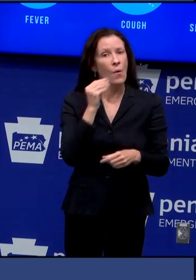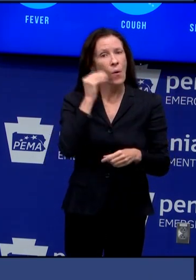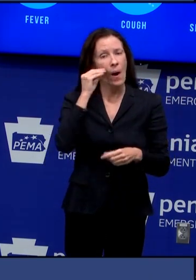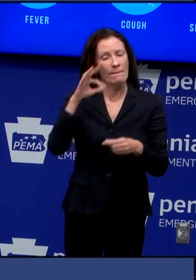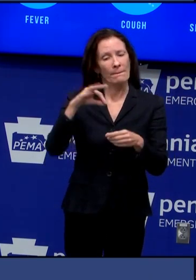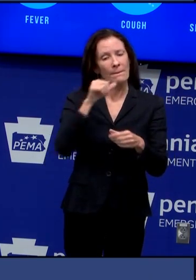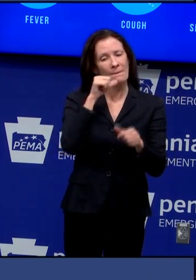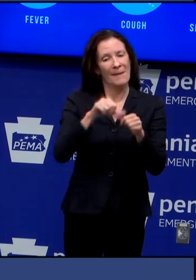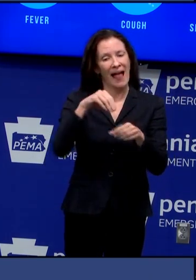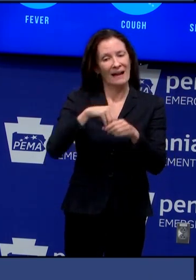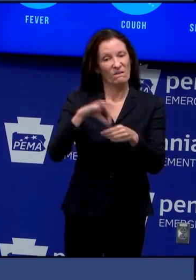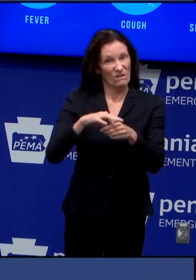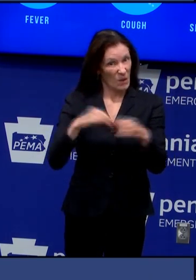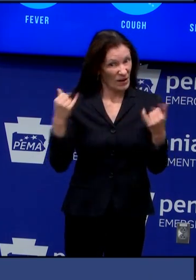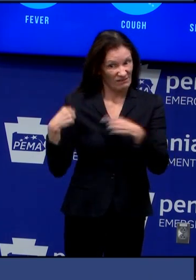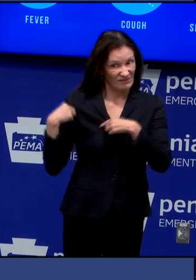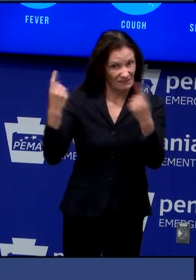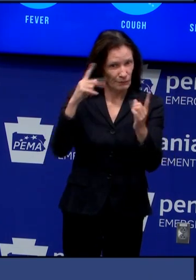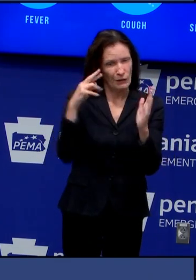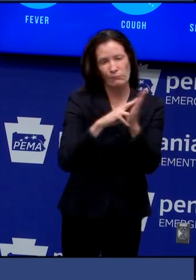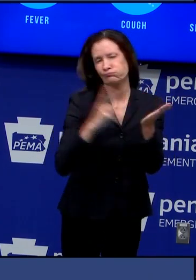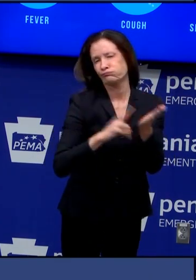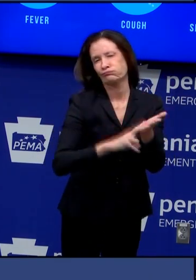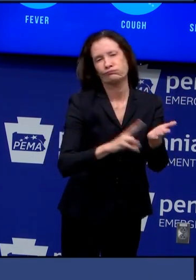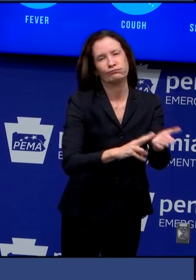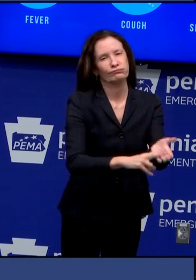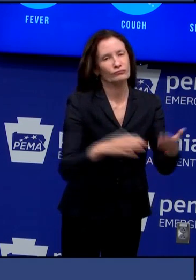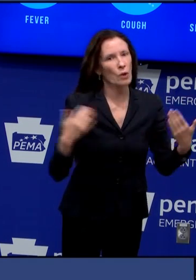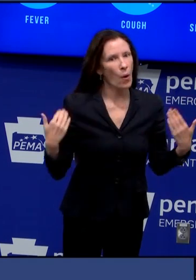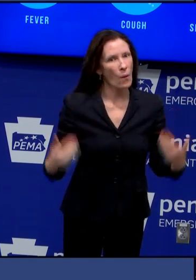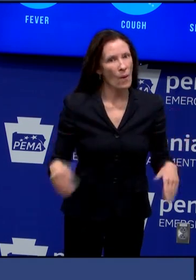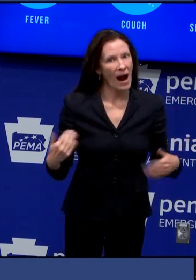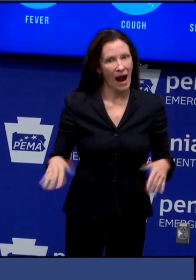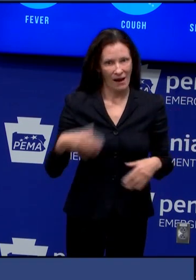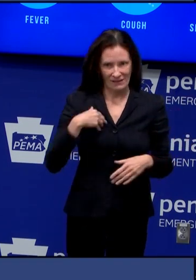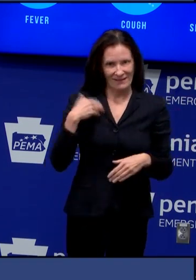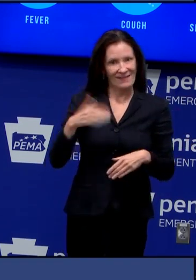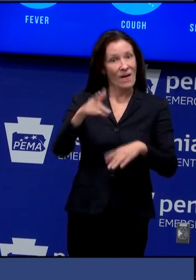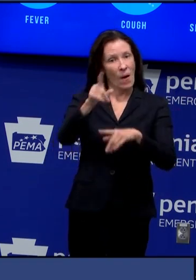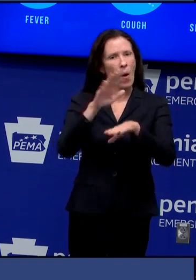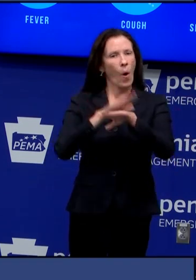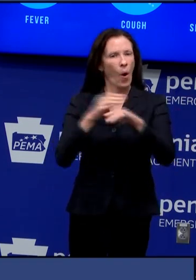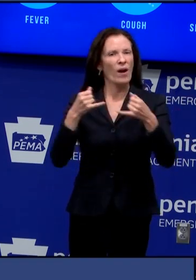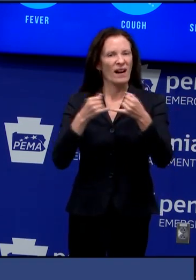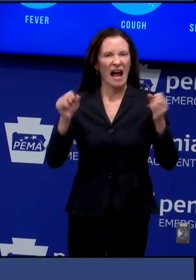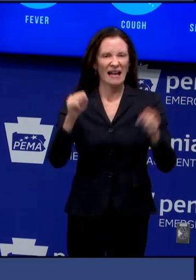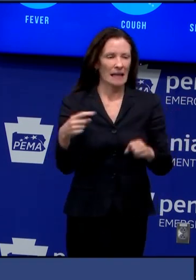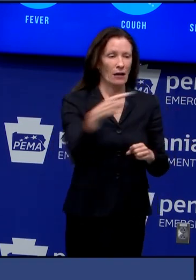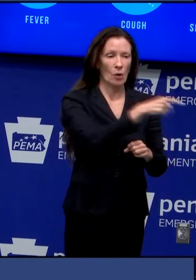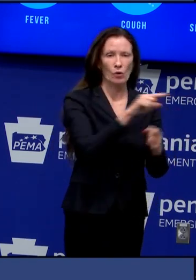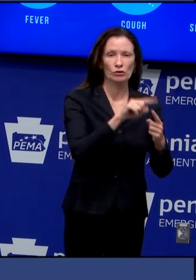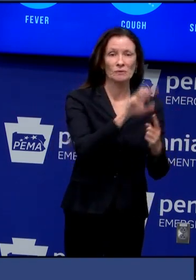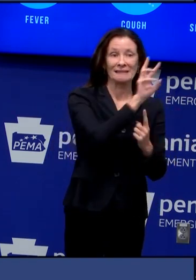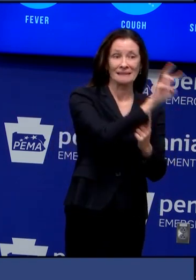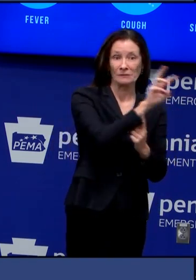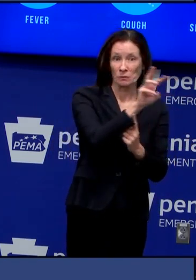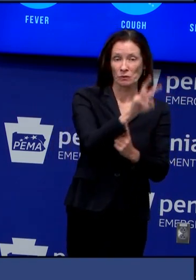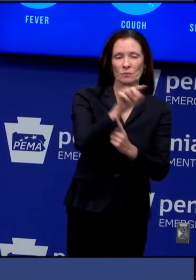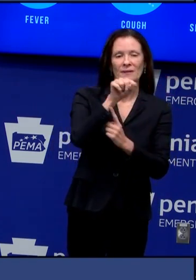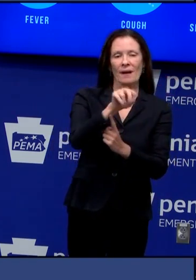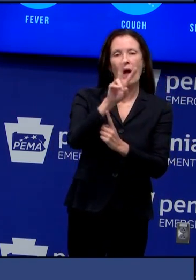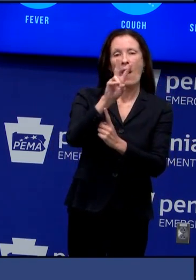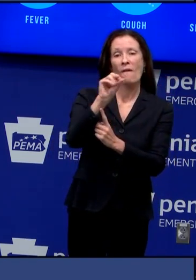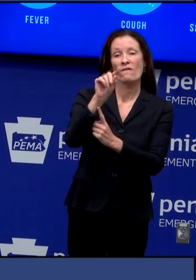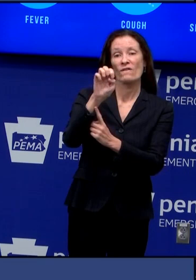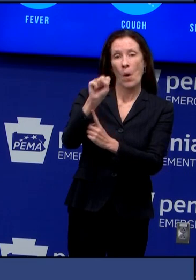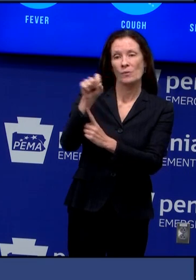percent of those applications have come on online through votespa.com this is definitely the best way to do it if you have